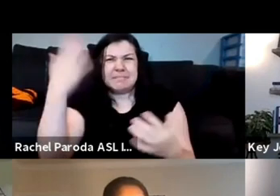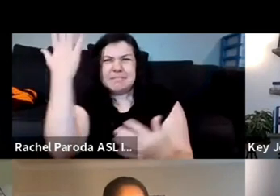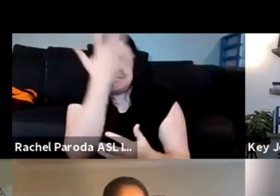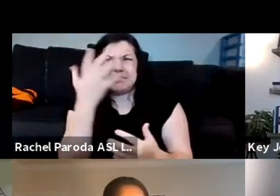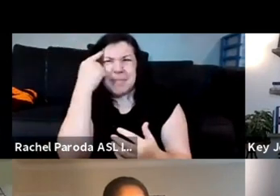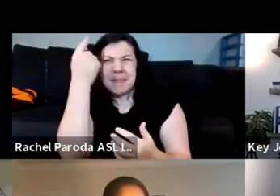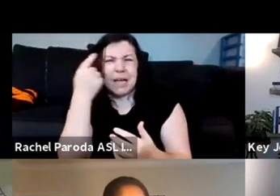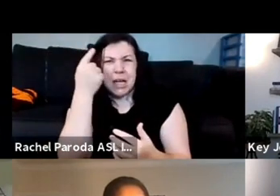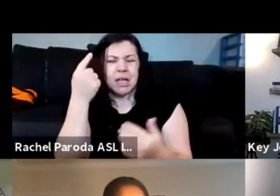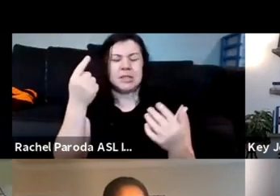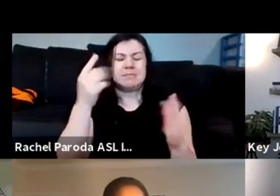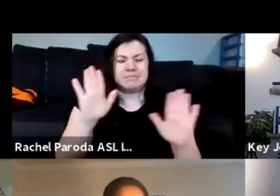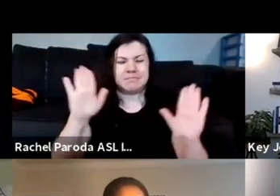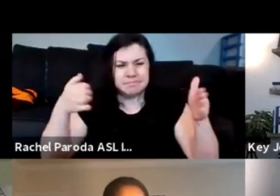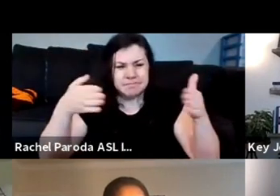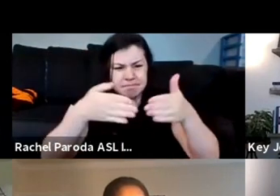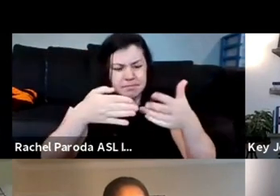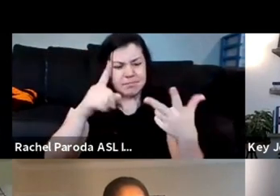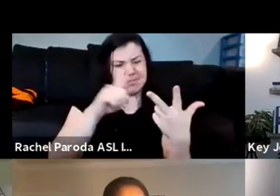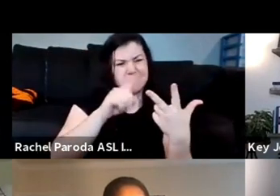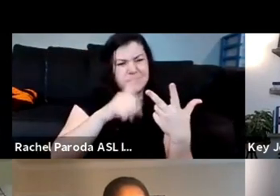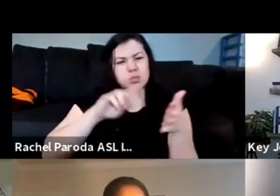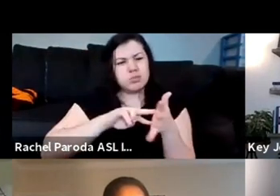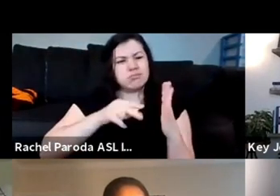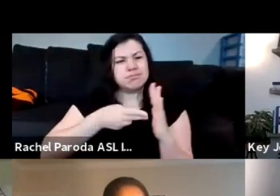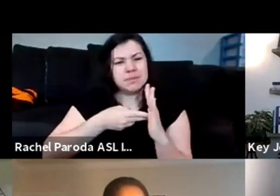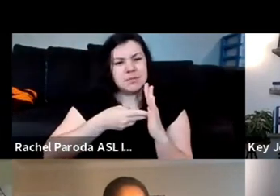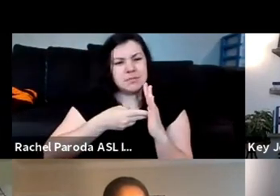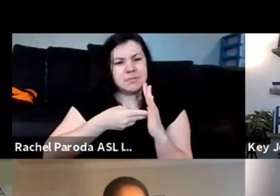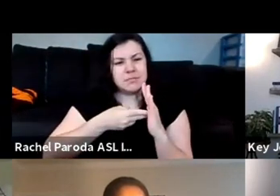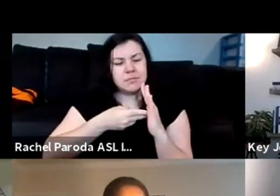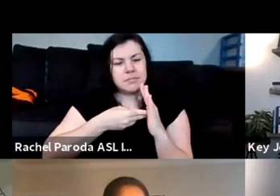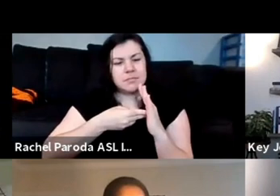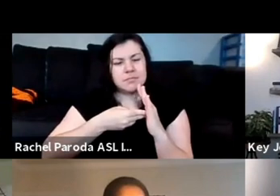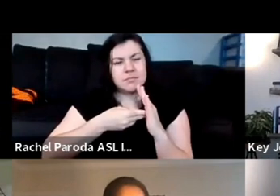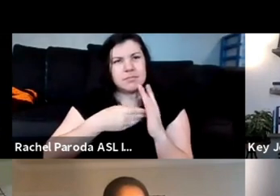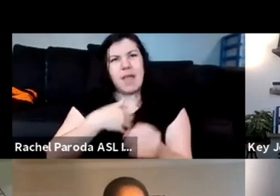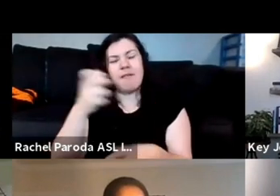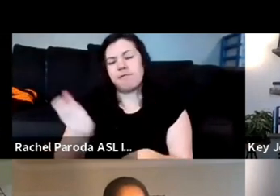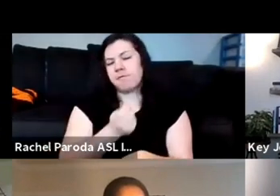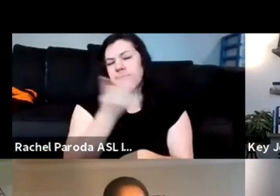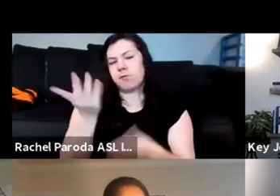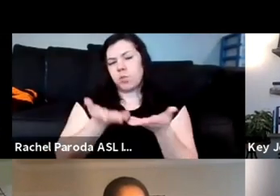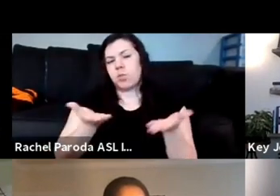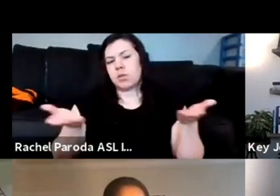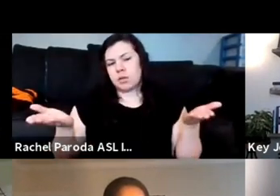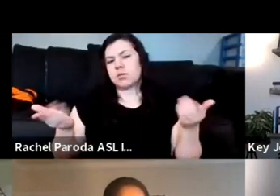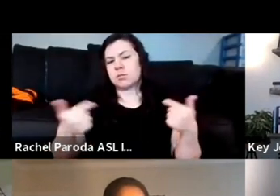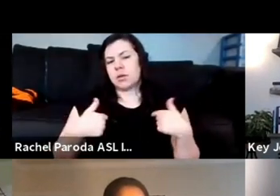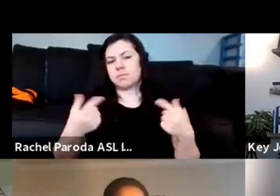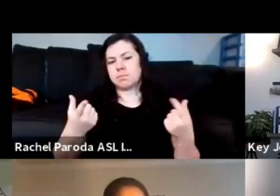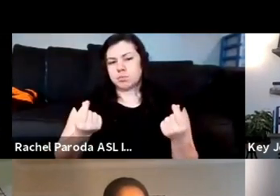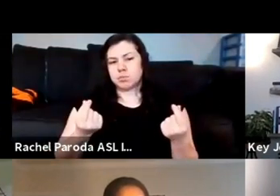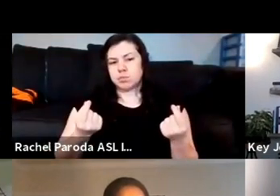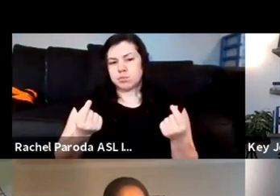um and so that statement just really stood out for me and i think you know i do a couple of different things but the main thing that i think